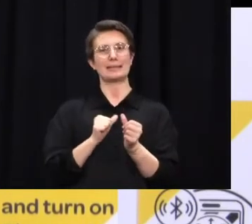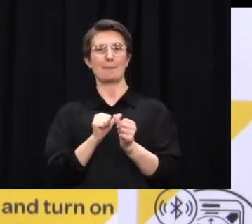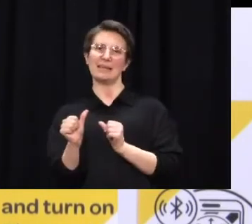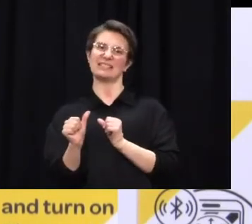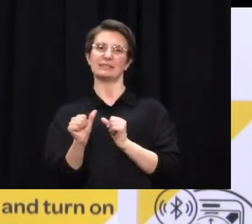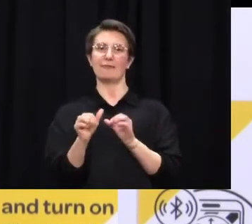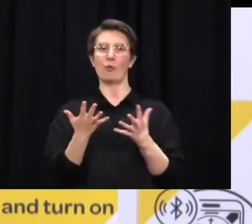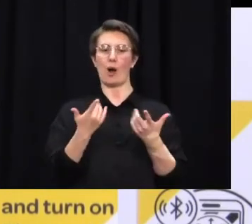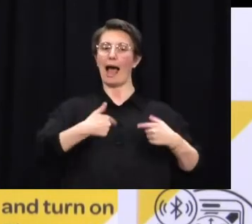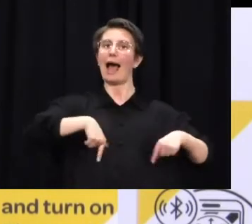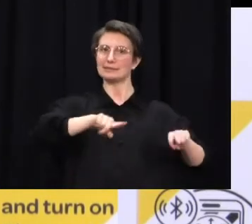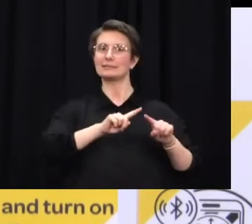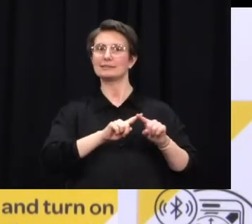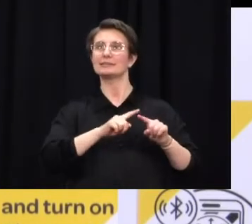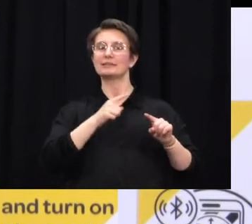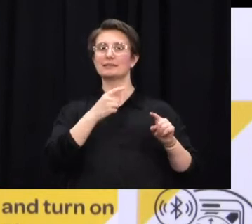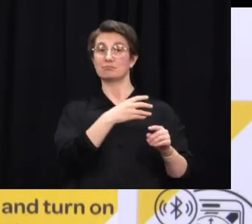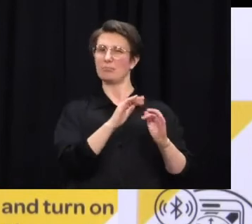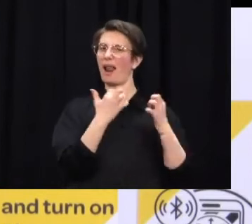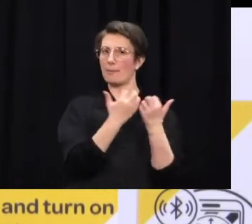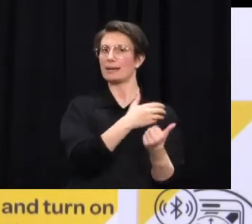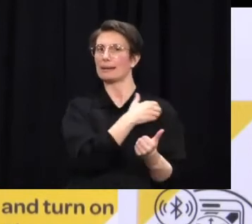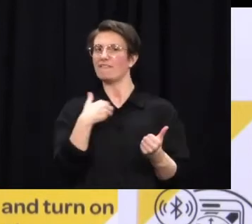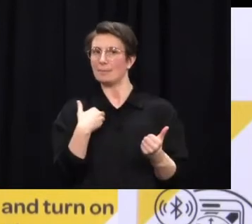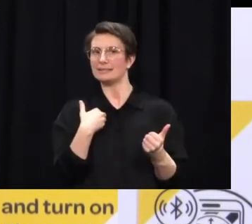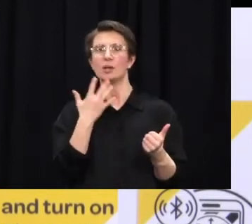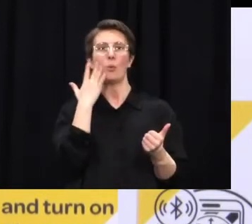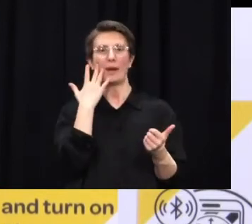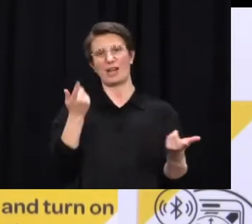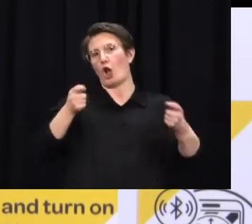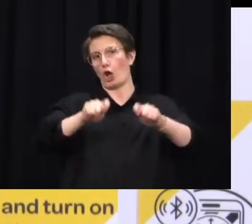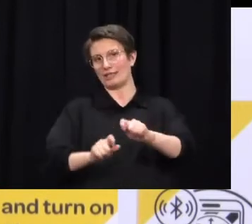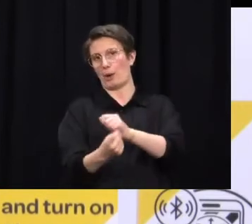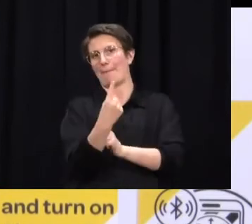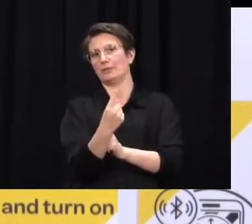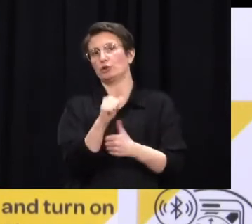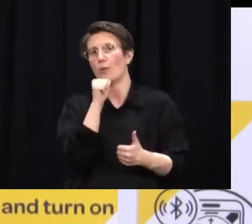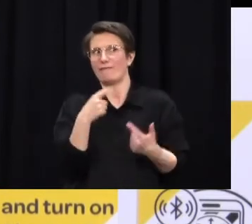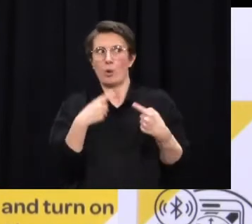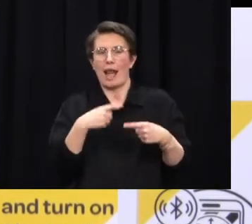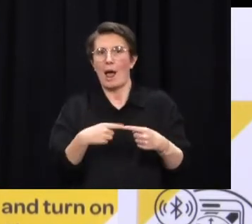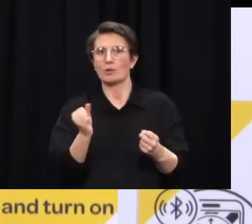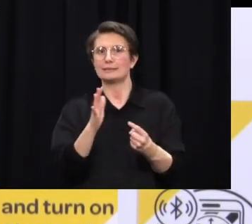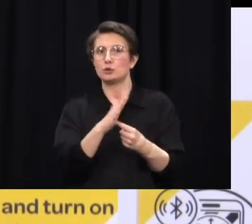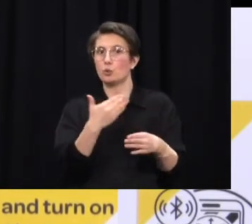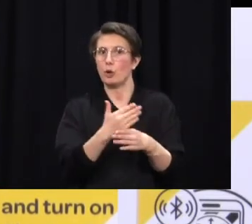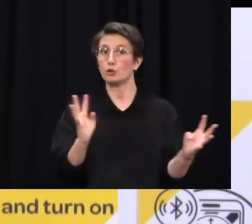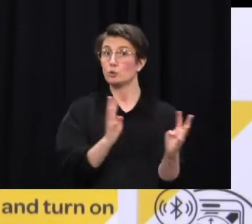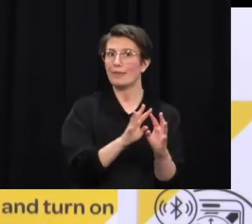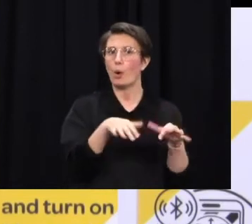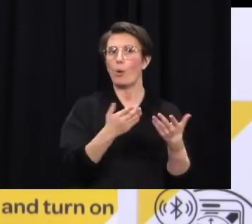include consideration of select committee meetings, televising select committee meetings and a whole variety of other things. So conversations have already started